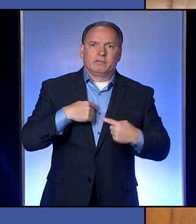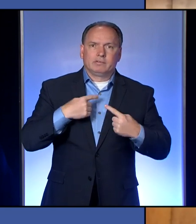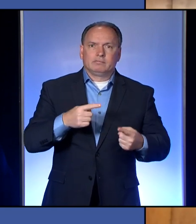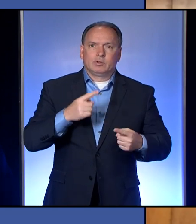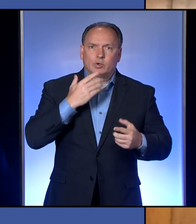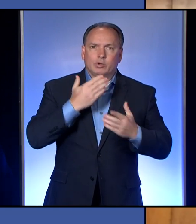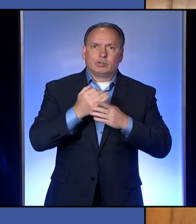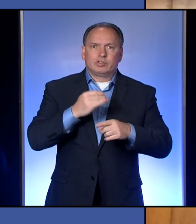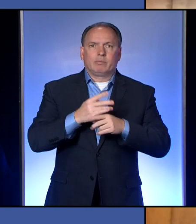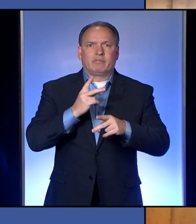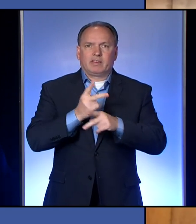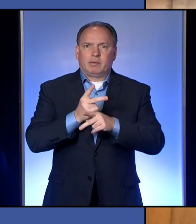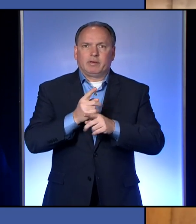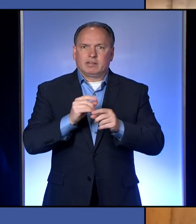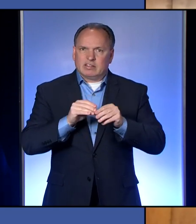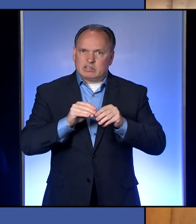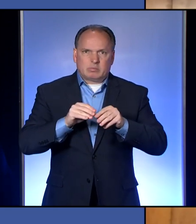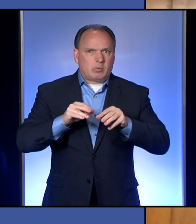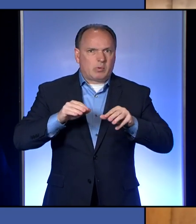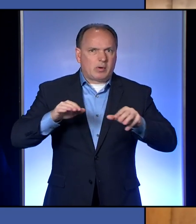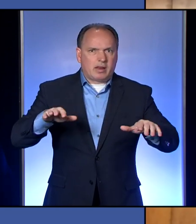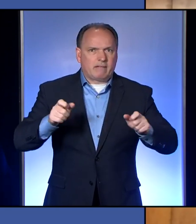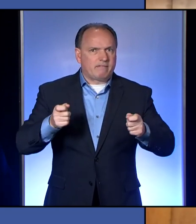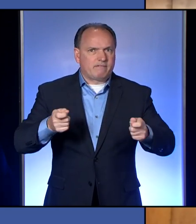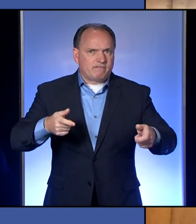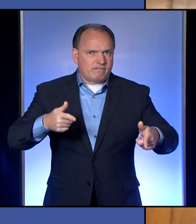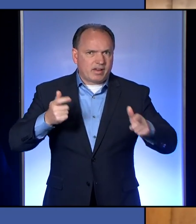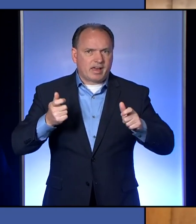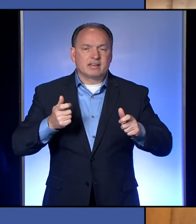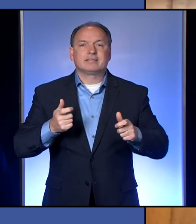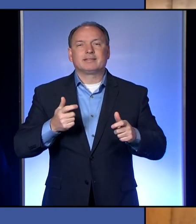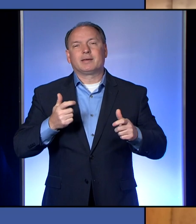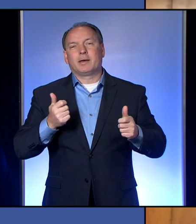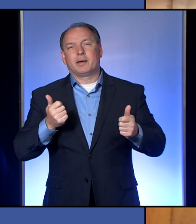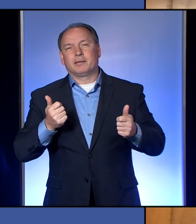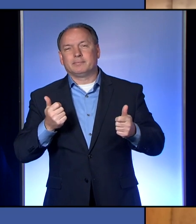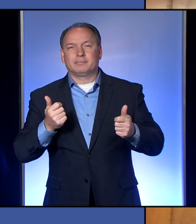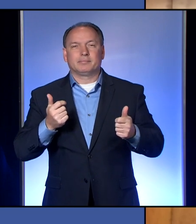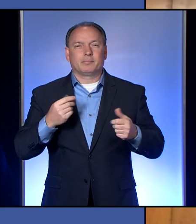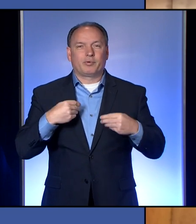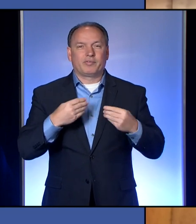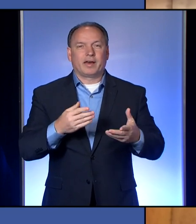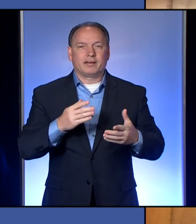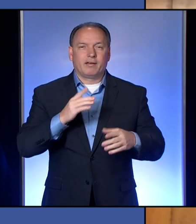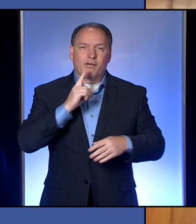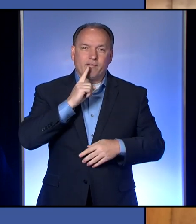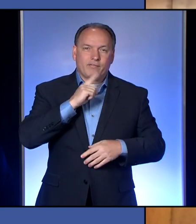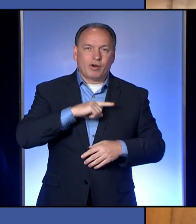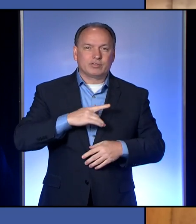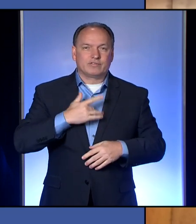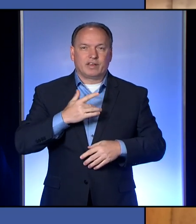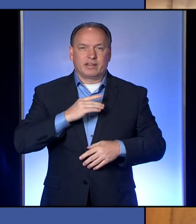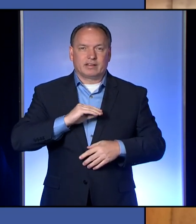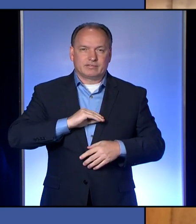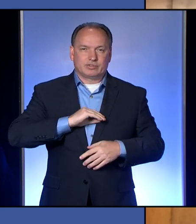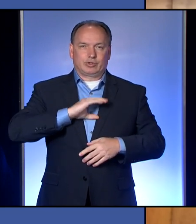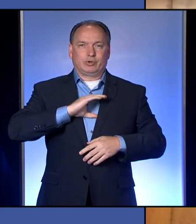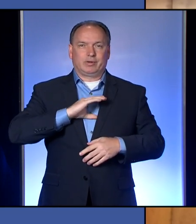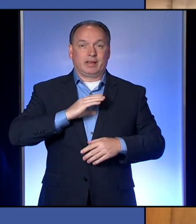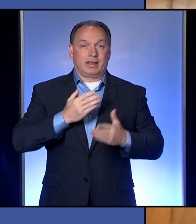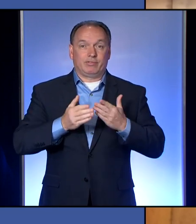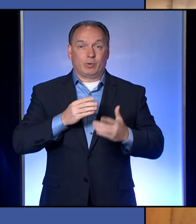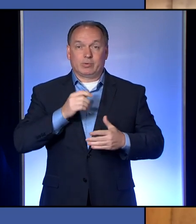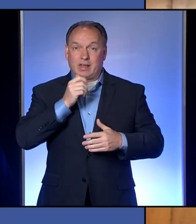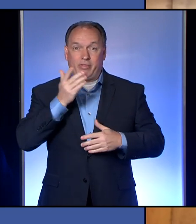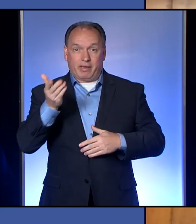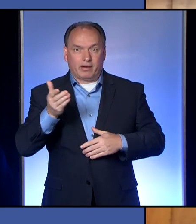of keeping this from spreading rapidly has given people a false sense of security that it's not out there, even though we know